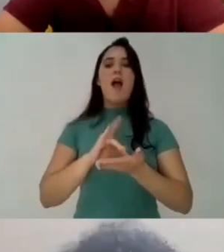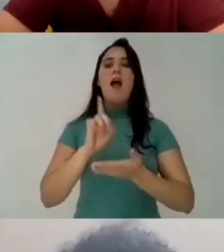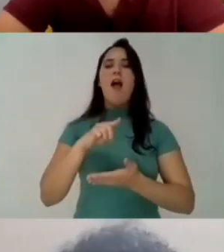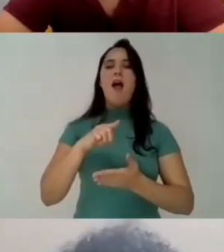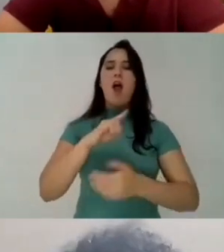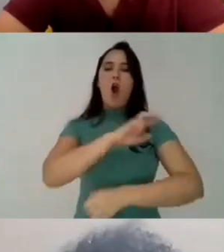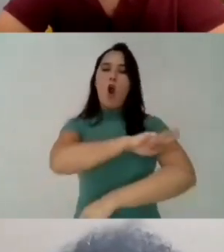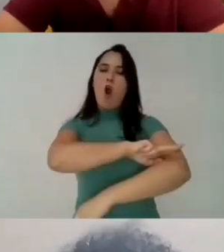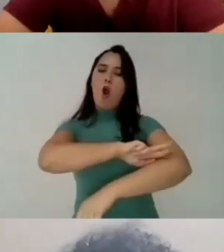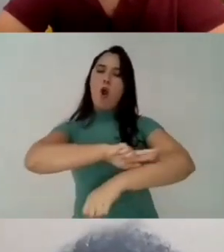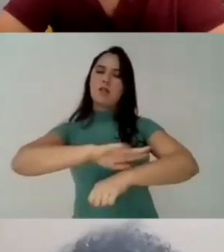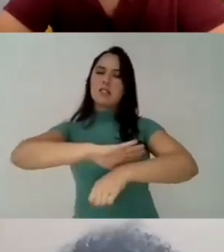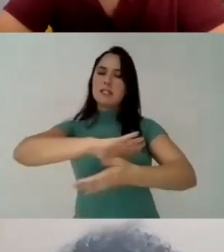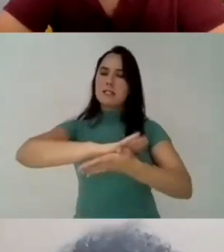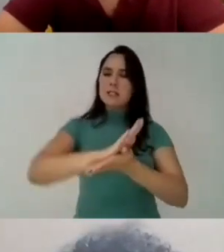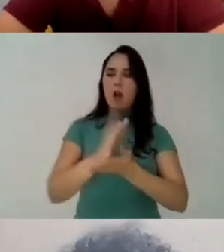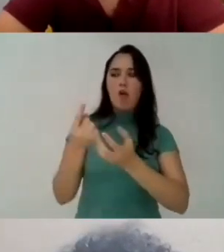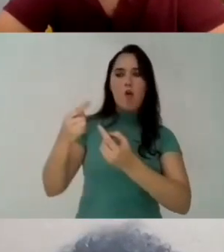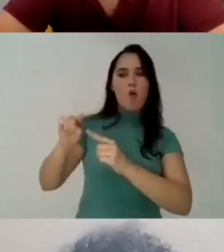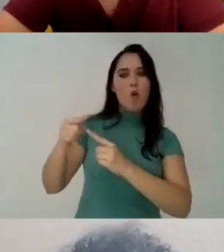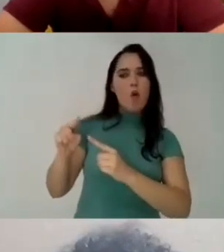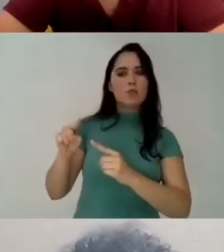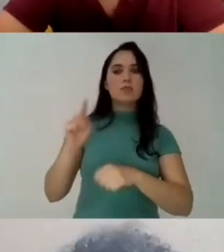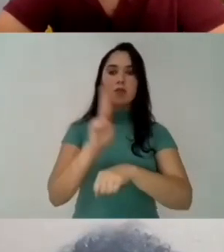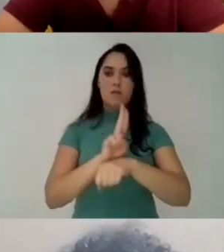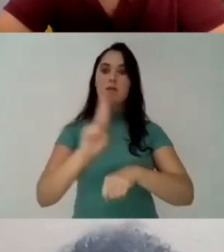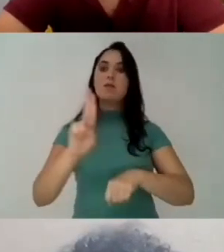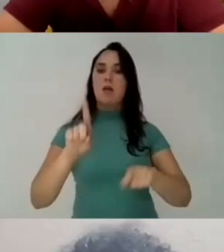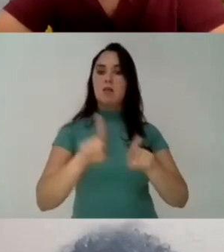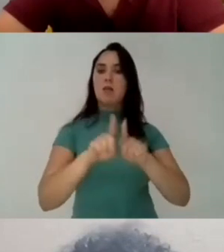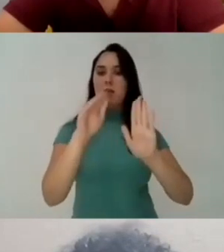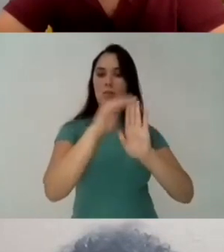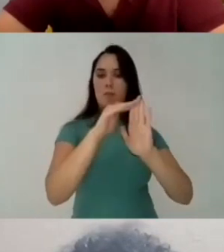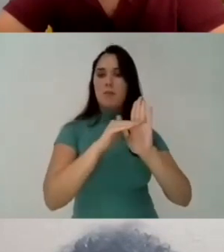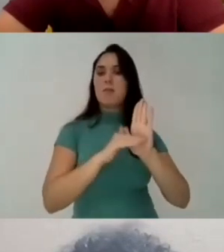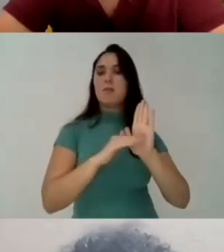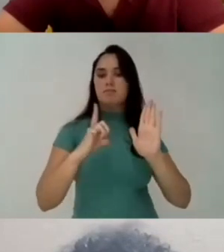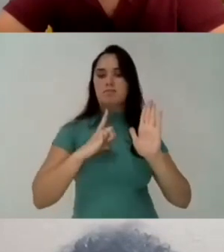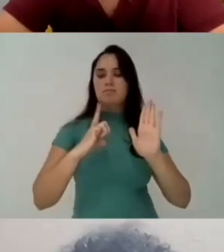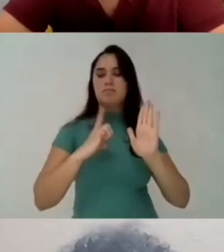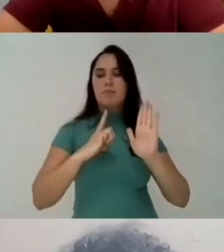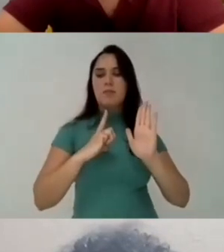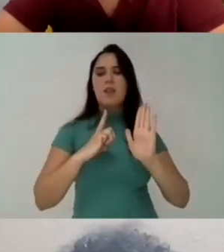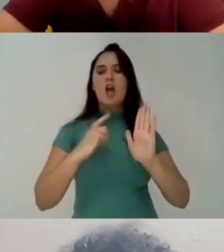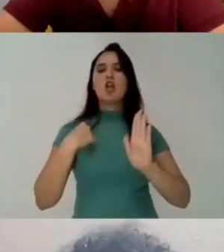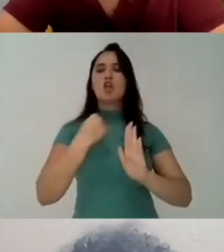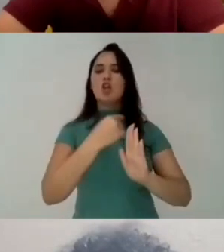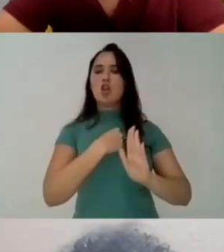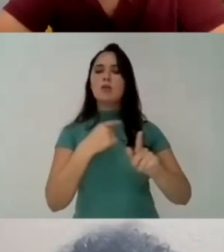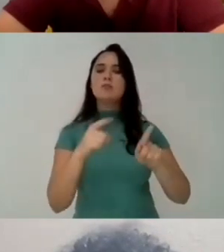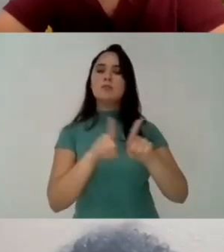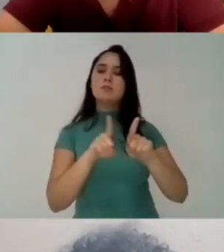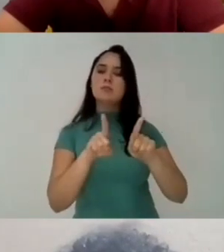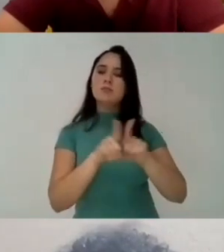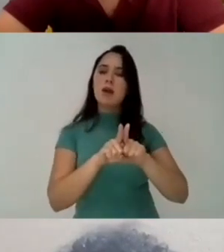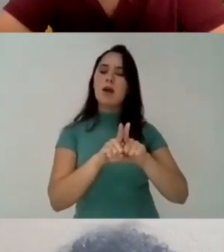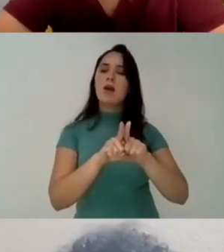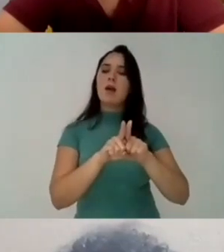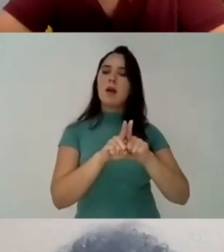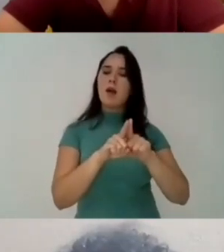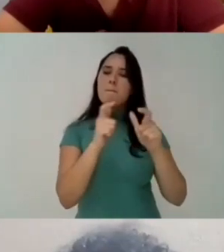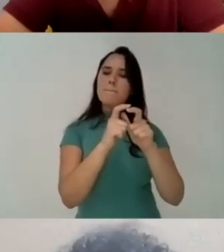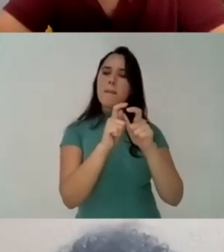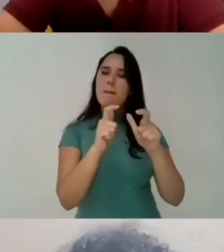the increase on participation of students So when the university The